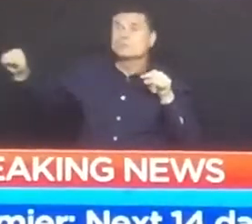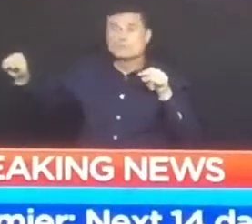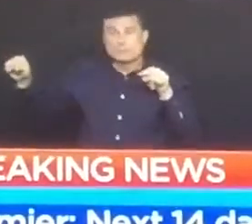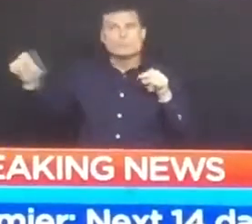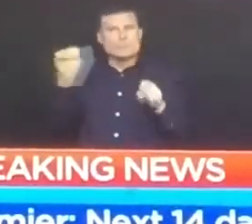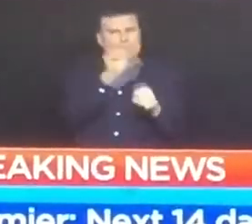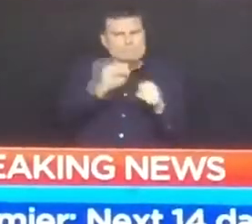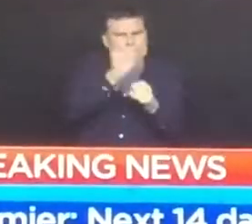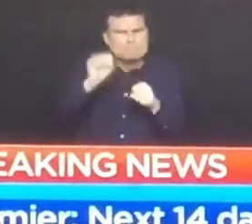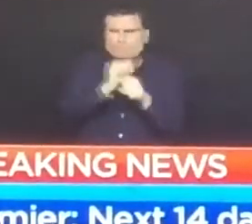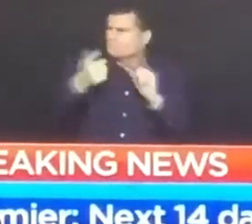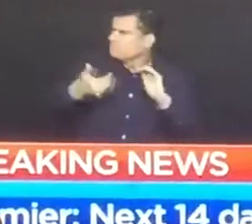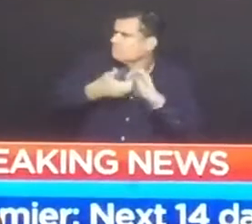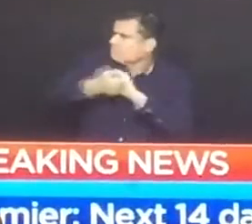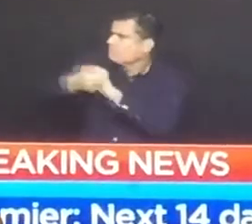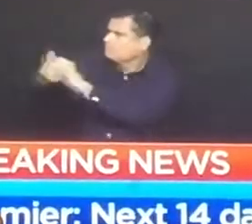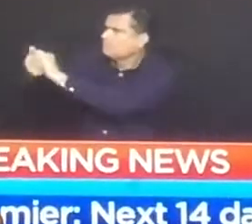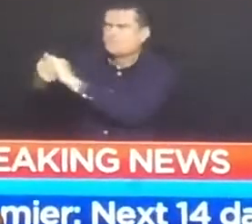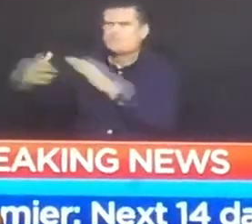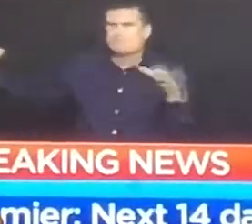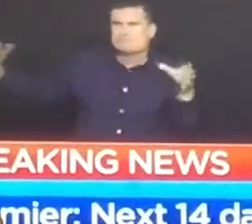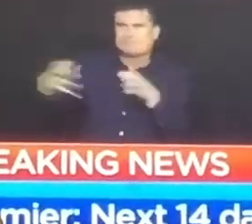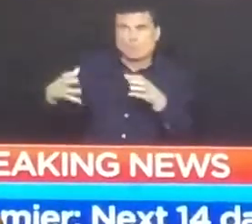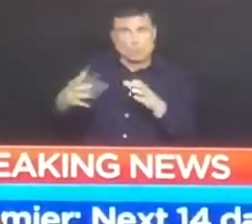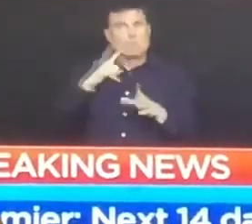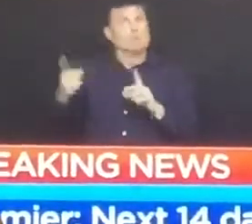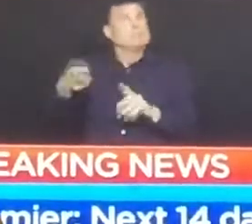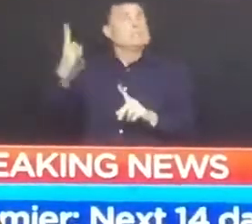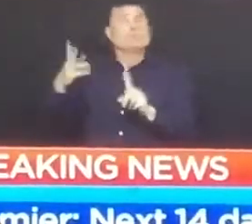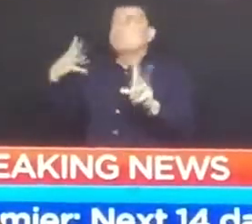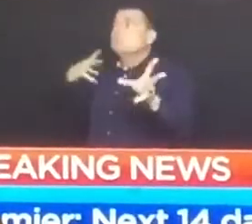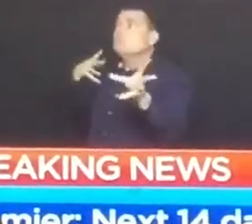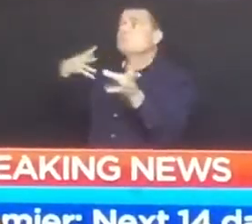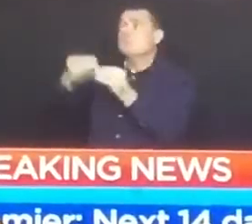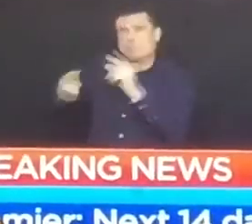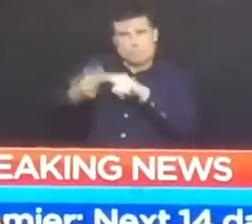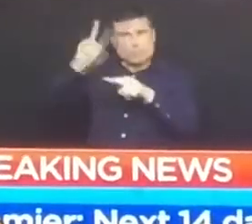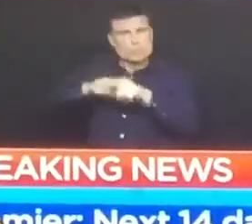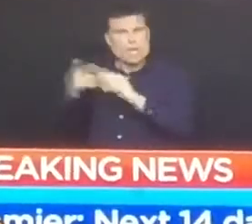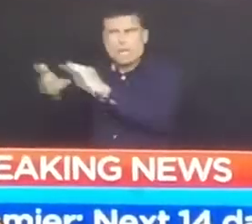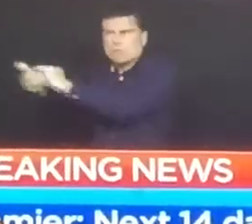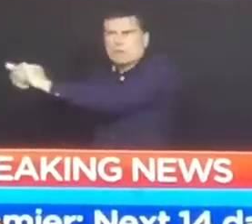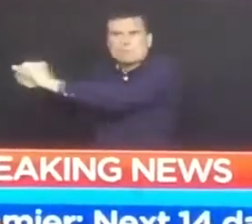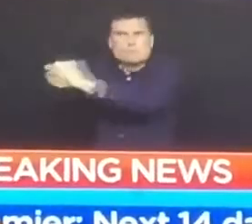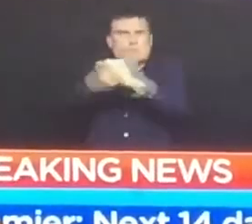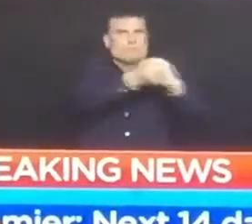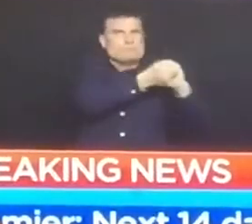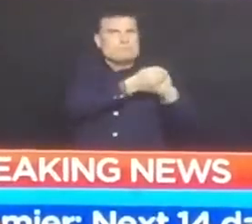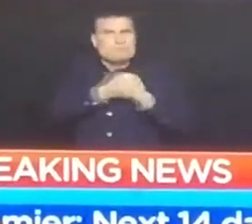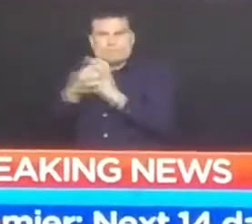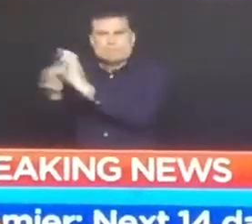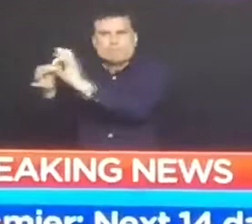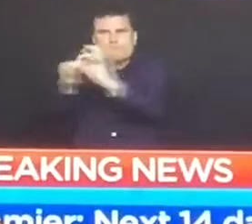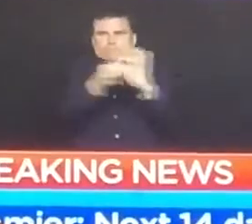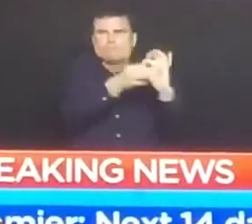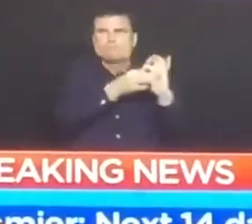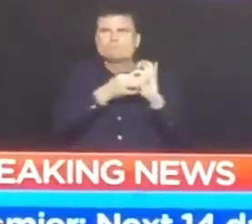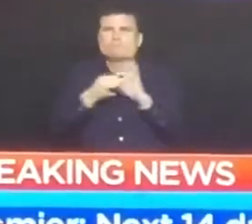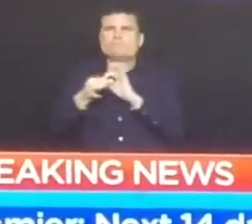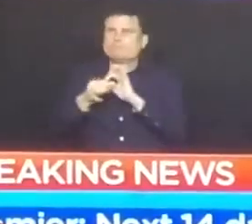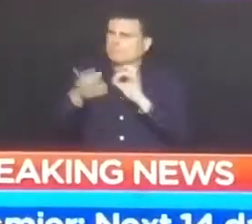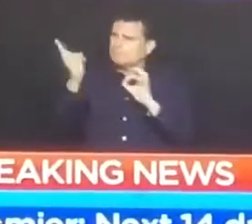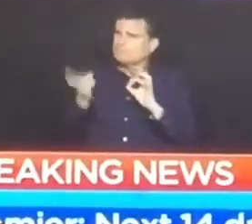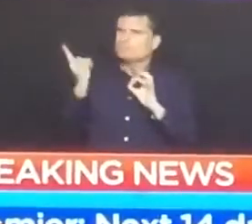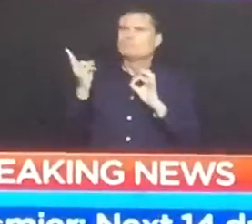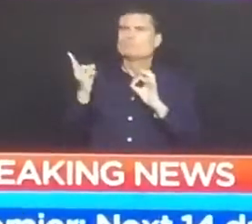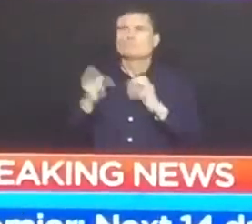days and weeks ahead, and when the time comes, we'll be asking all British Columbians to apply their skills to drive BC's recovery.